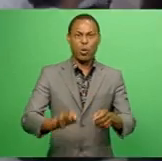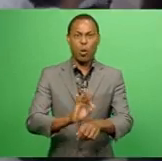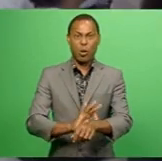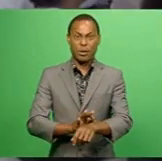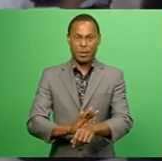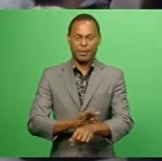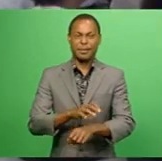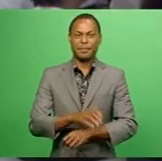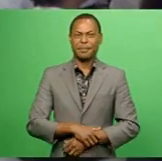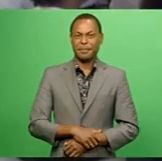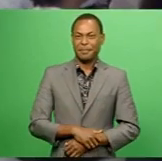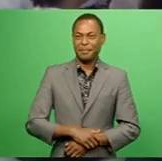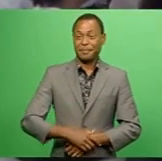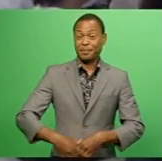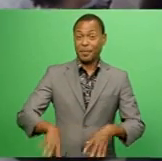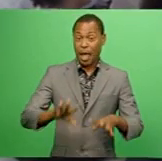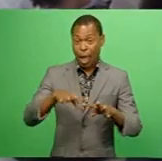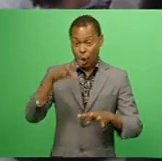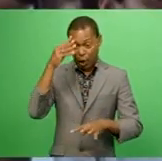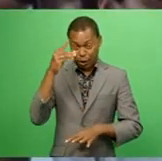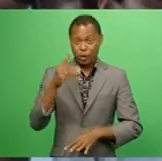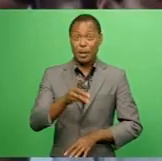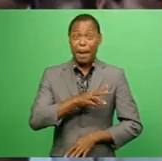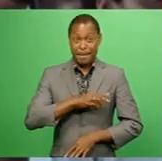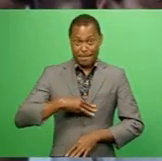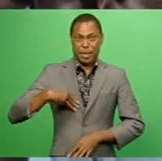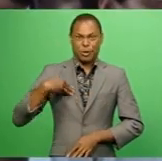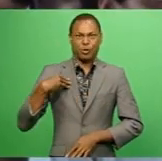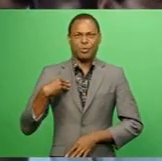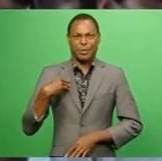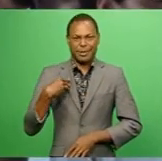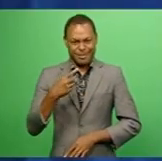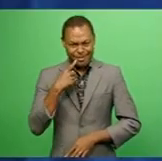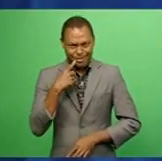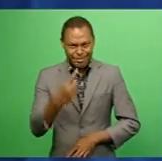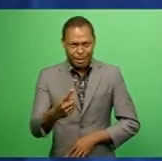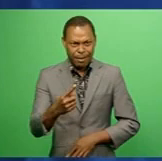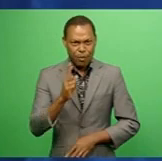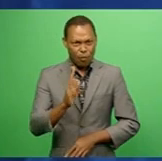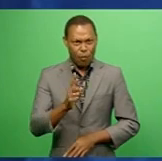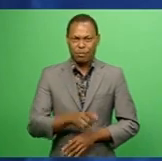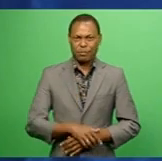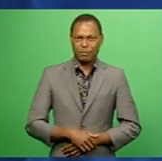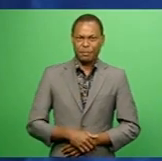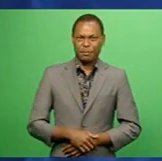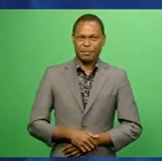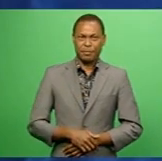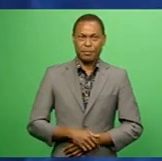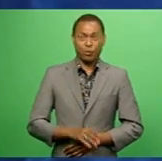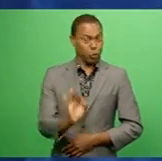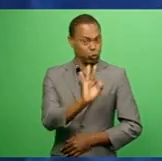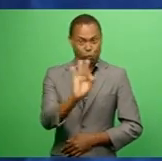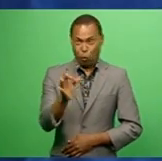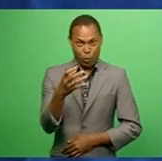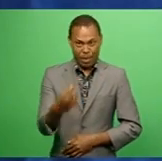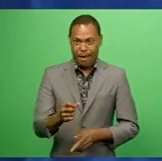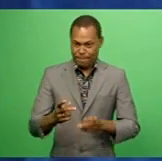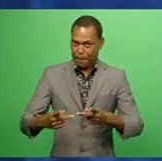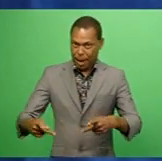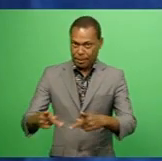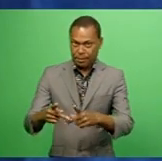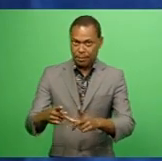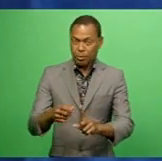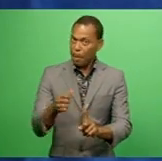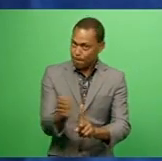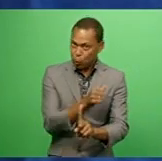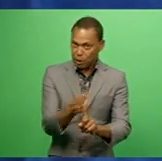The Education Ministry maintains there is no place for bullies in schools. You don't have a place if you're a bully. You don't